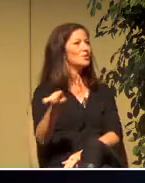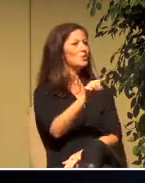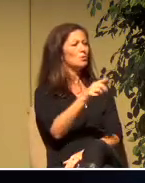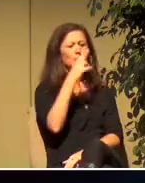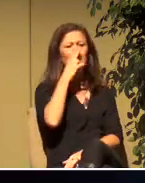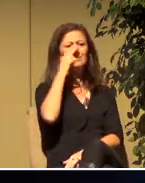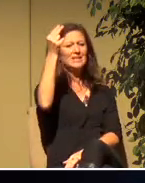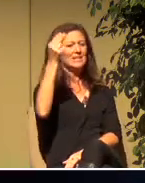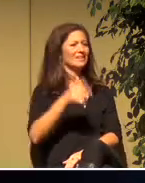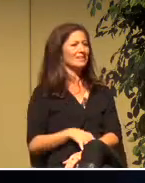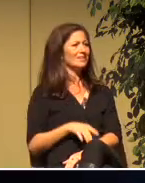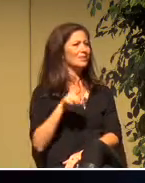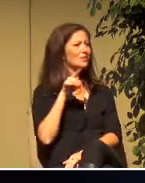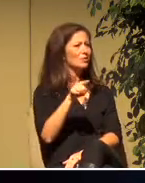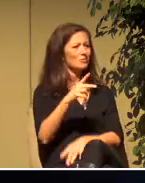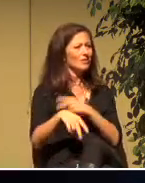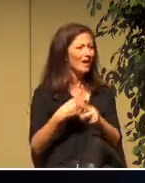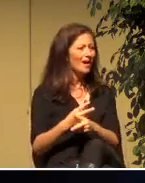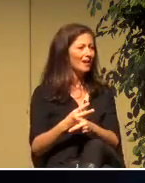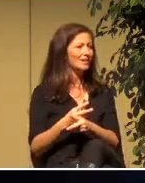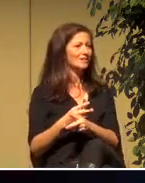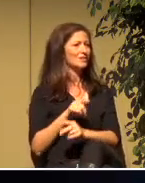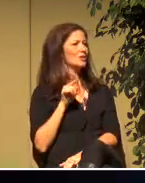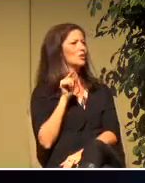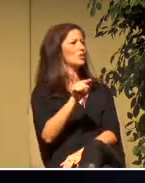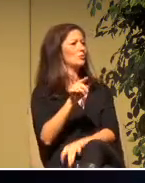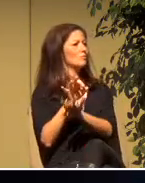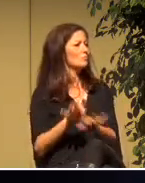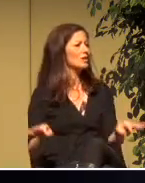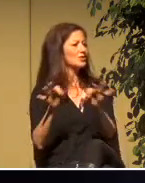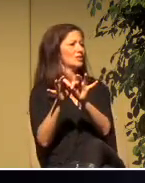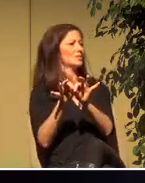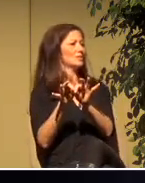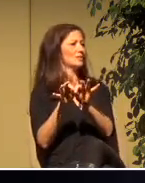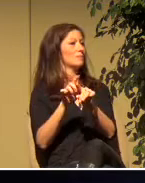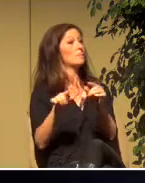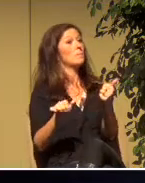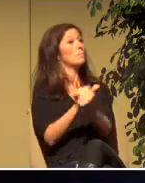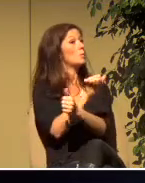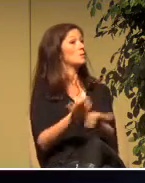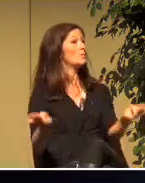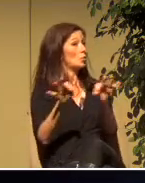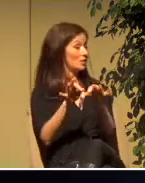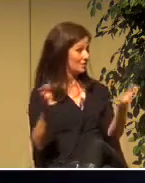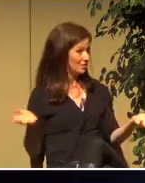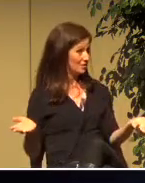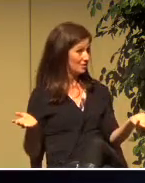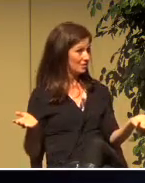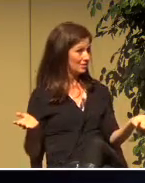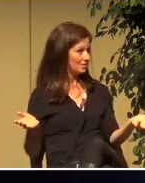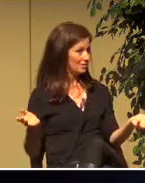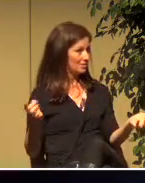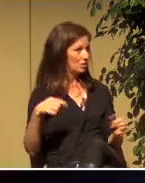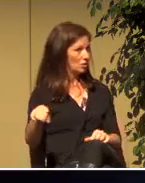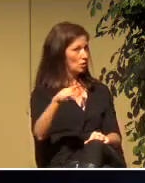are precious and most importantly you are loved